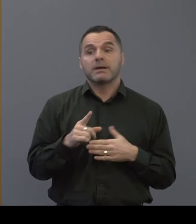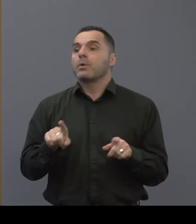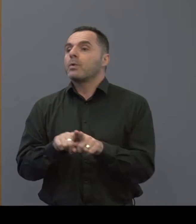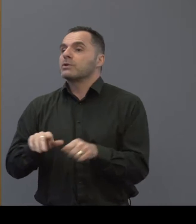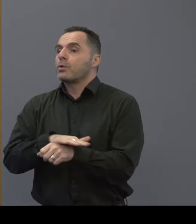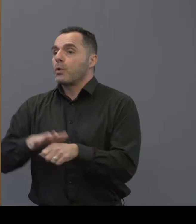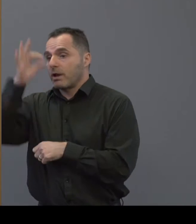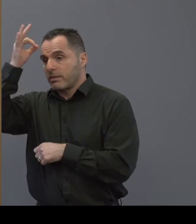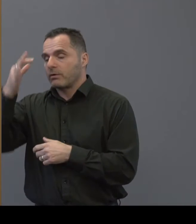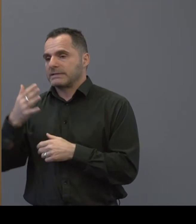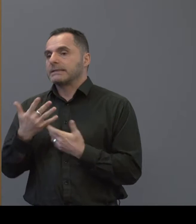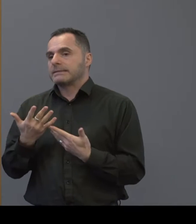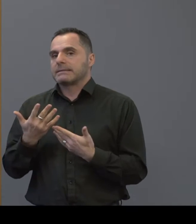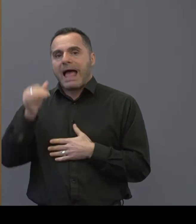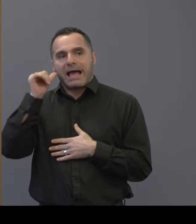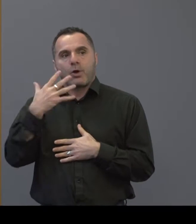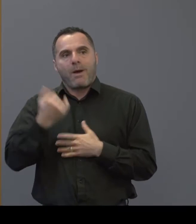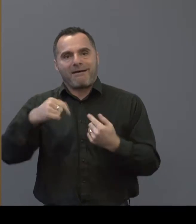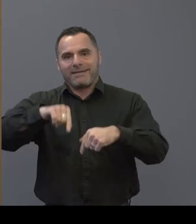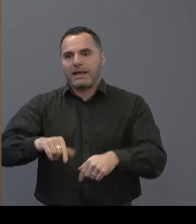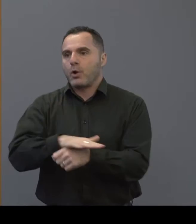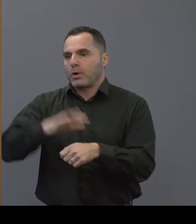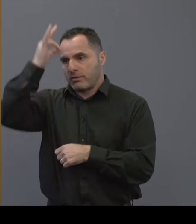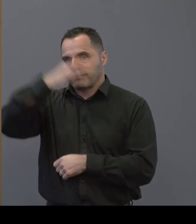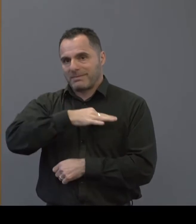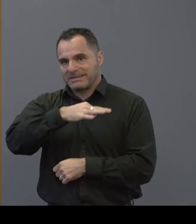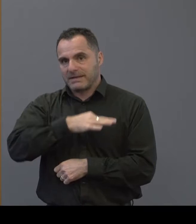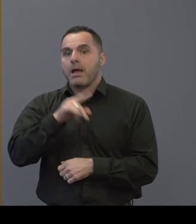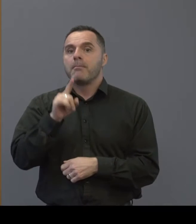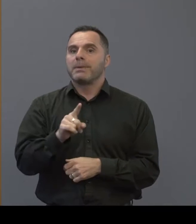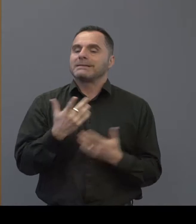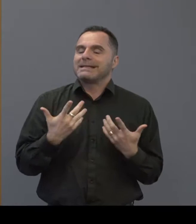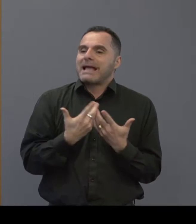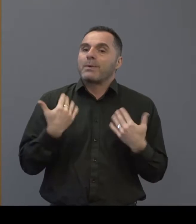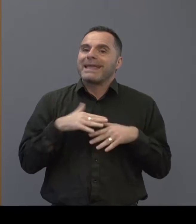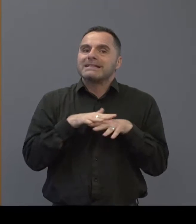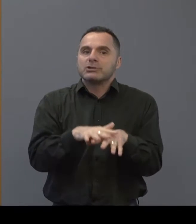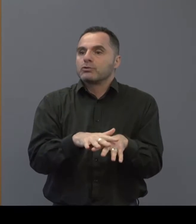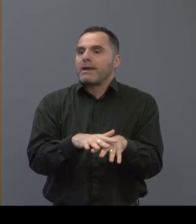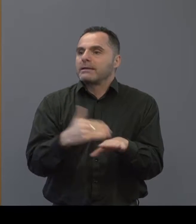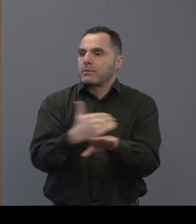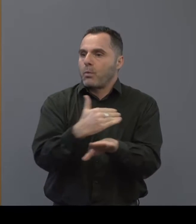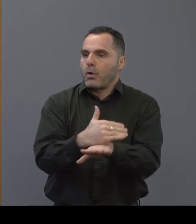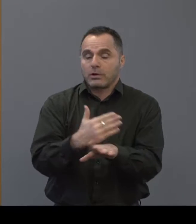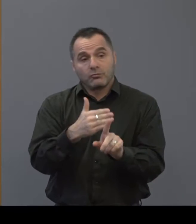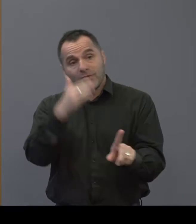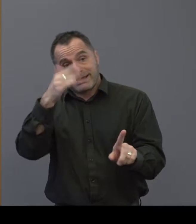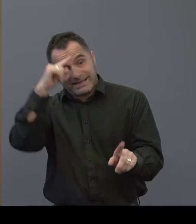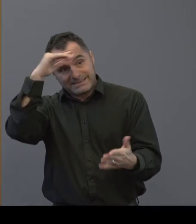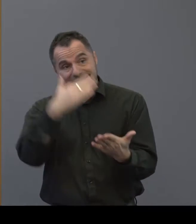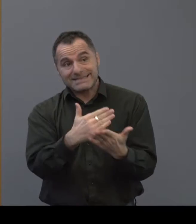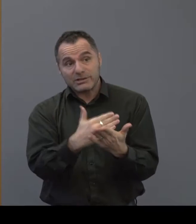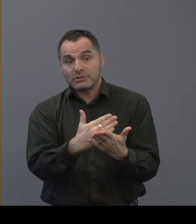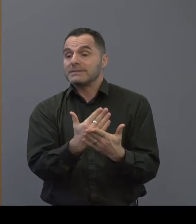we've got colleagues from local authorities today but i think that's the point is about how we take this integrated approach and recognizing that decisions made in the